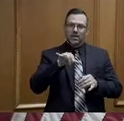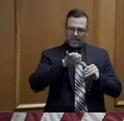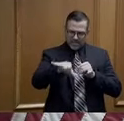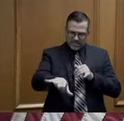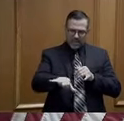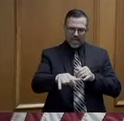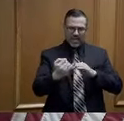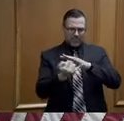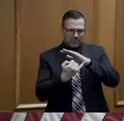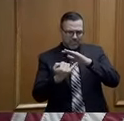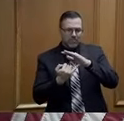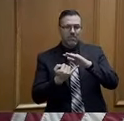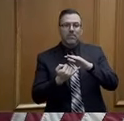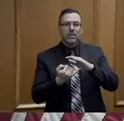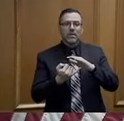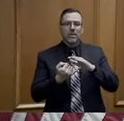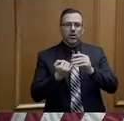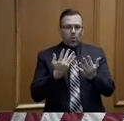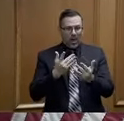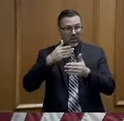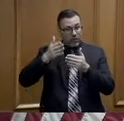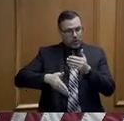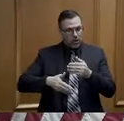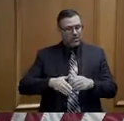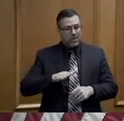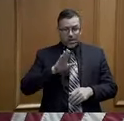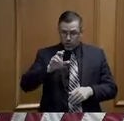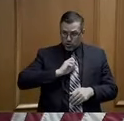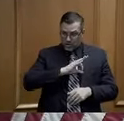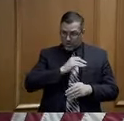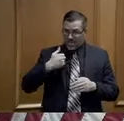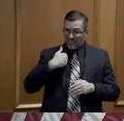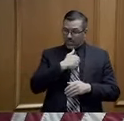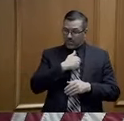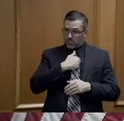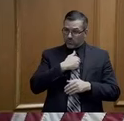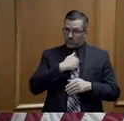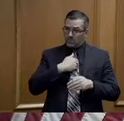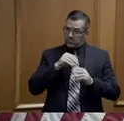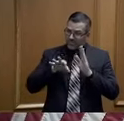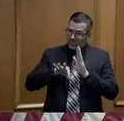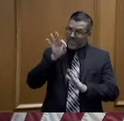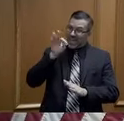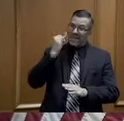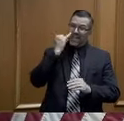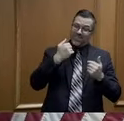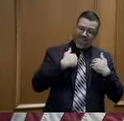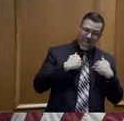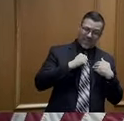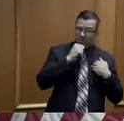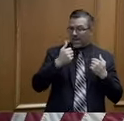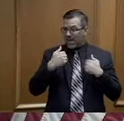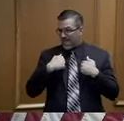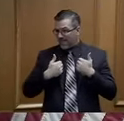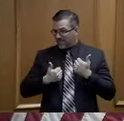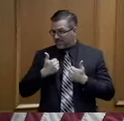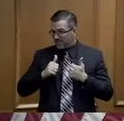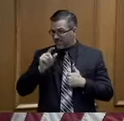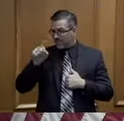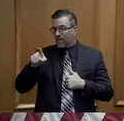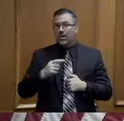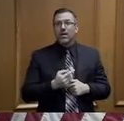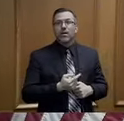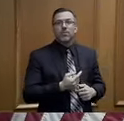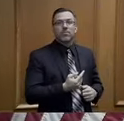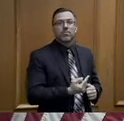Have any of those staff members received their results back yet? And what were those results? One of them tested